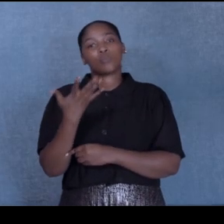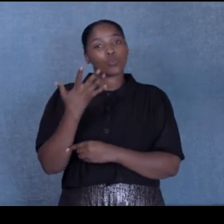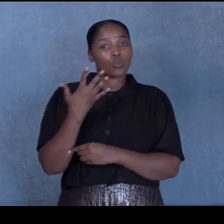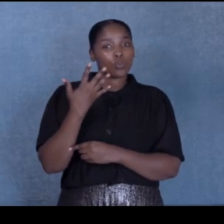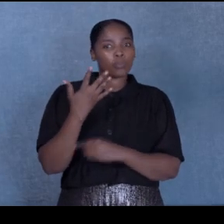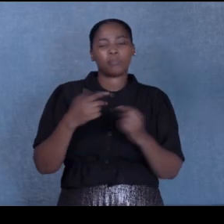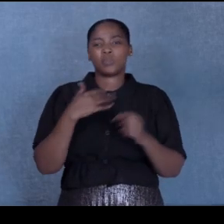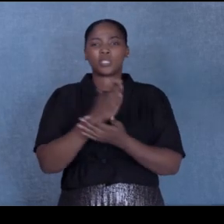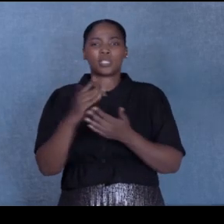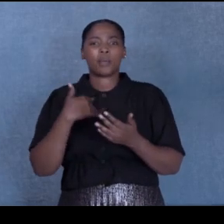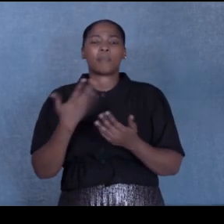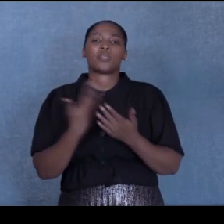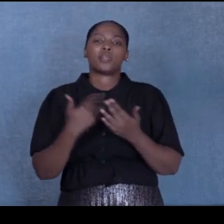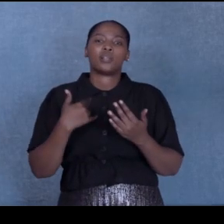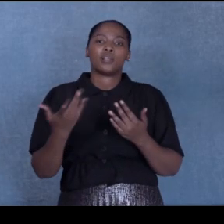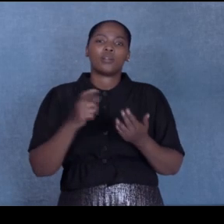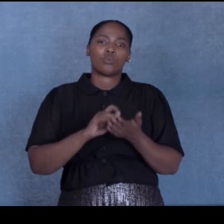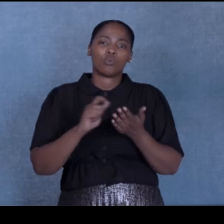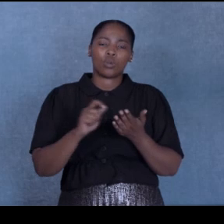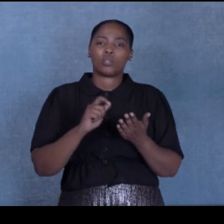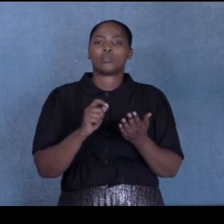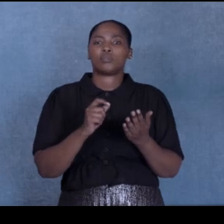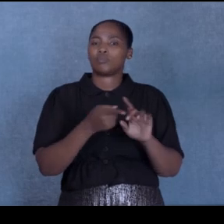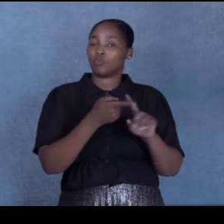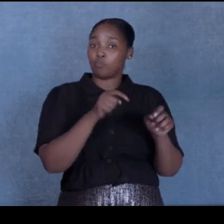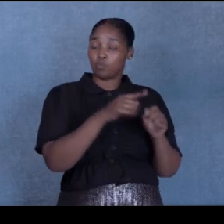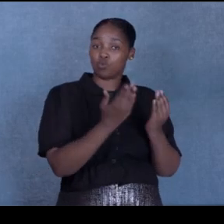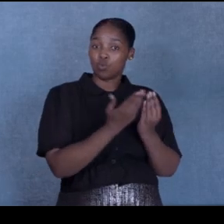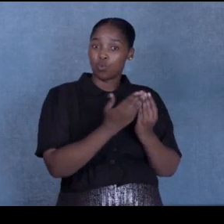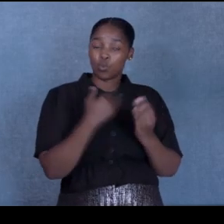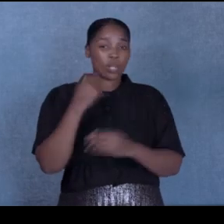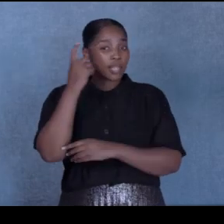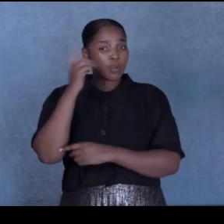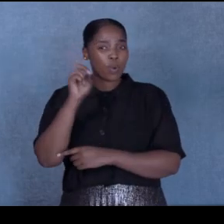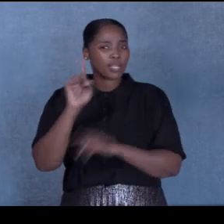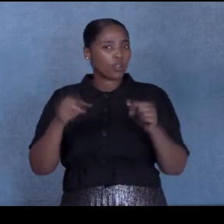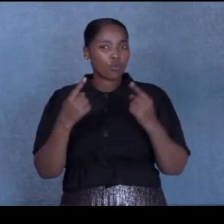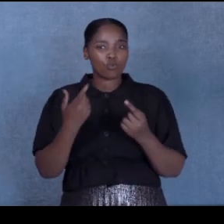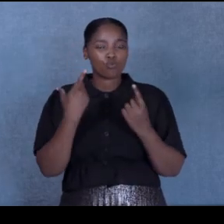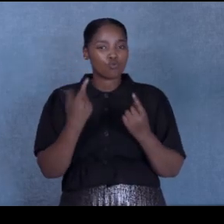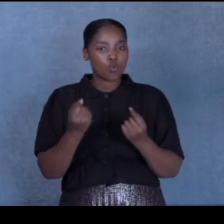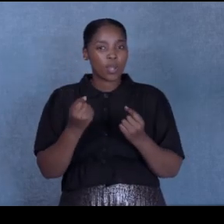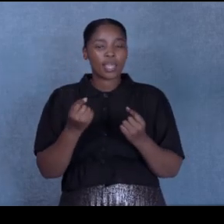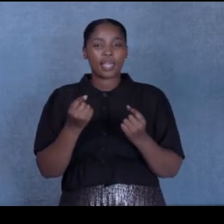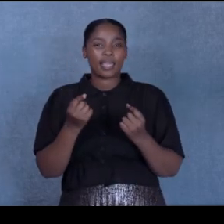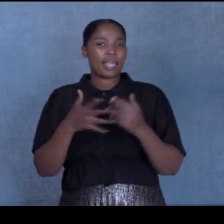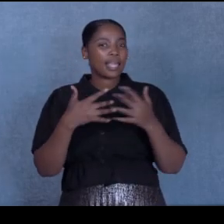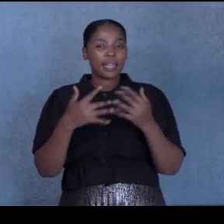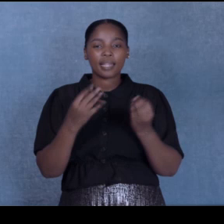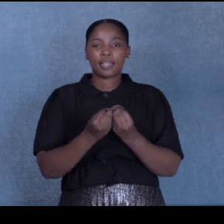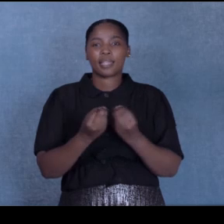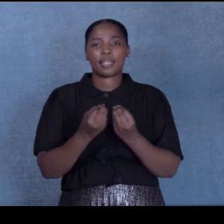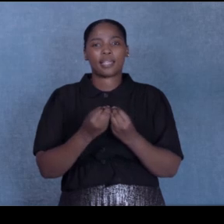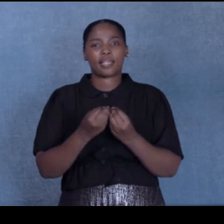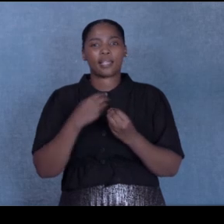was my motto right through school. To think that I can't do anything. From being teased so bad,